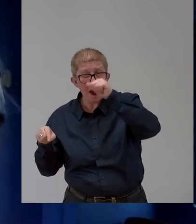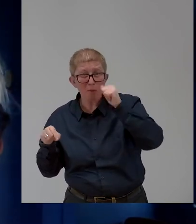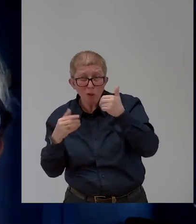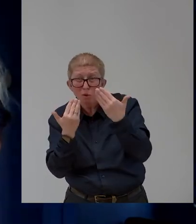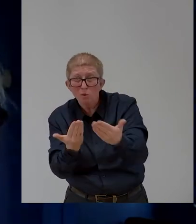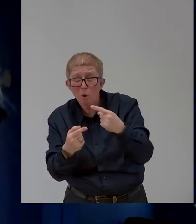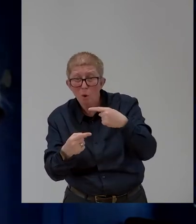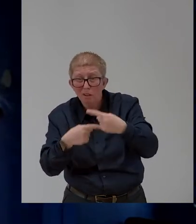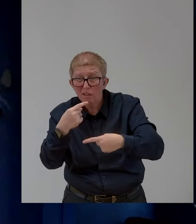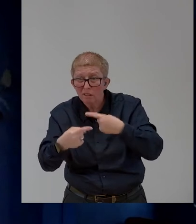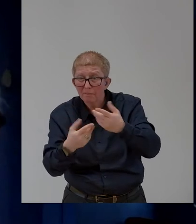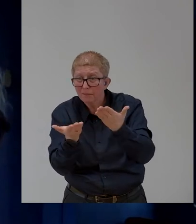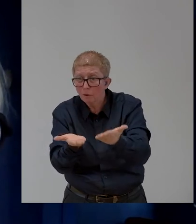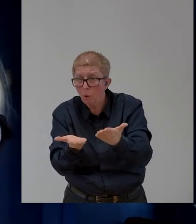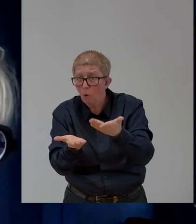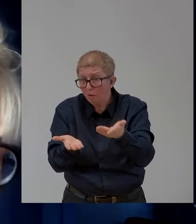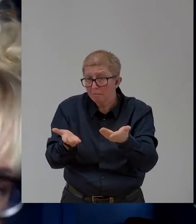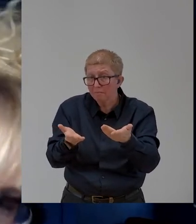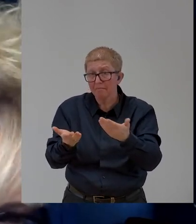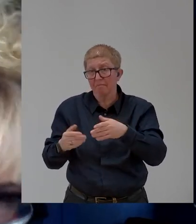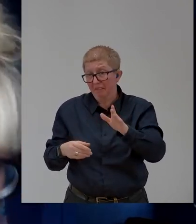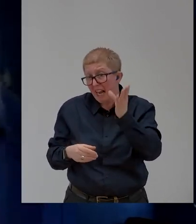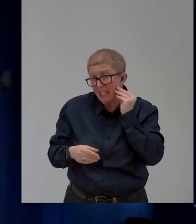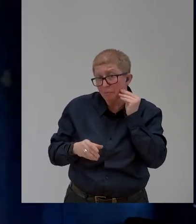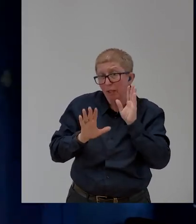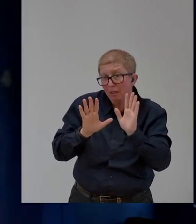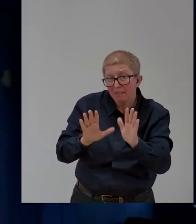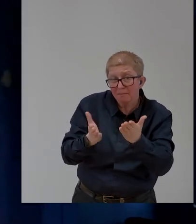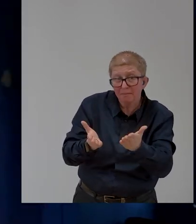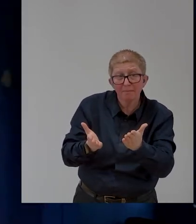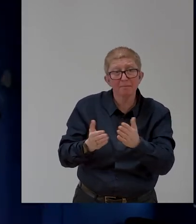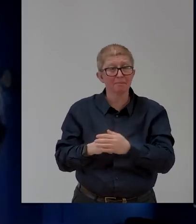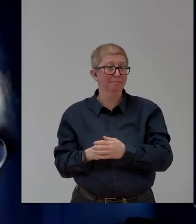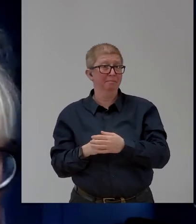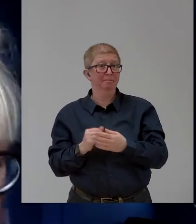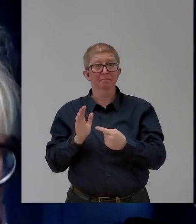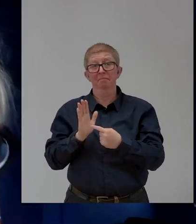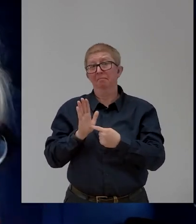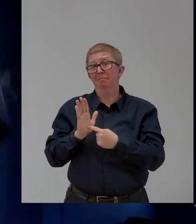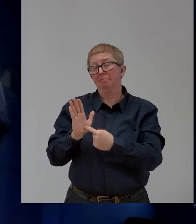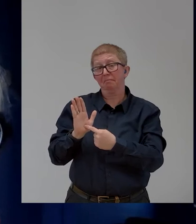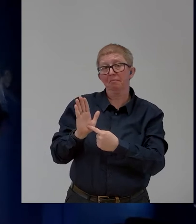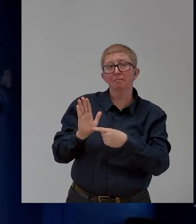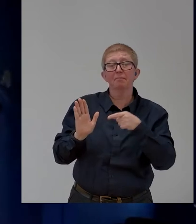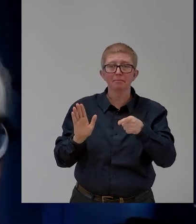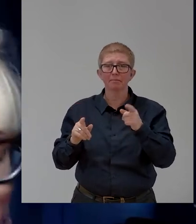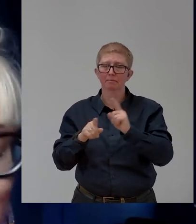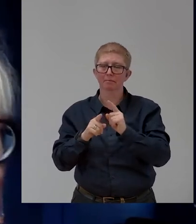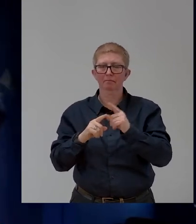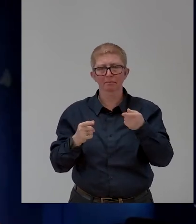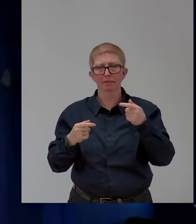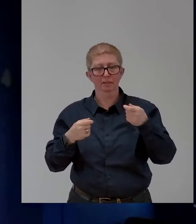the employment of people with disabilities is being attached to the value of the market and to the innovation that we bring